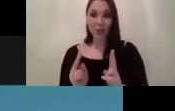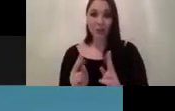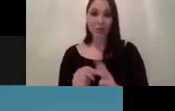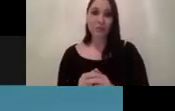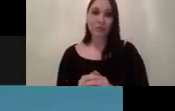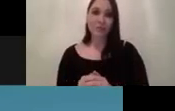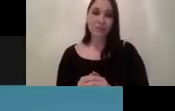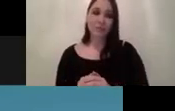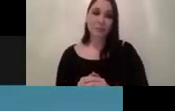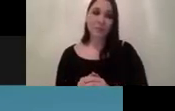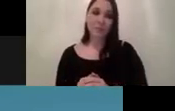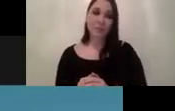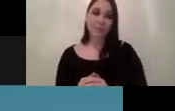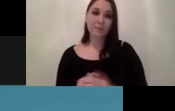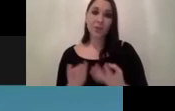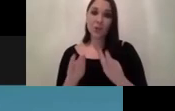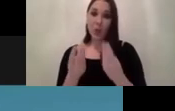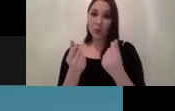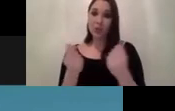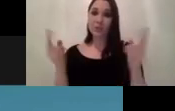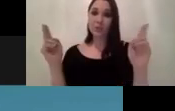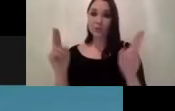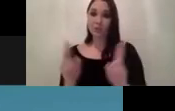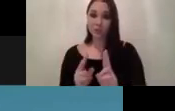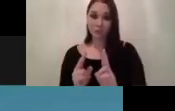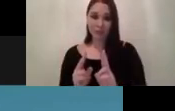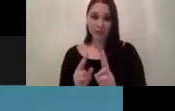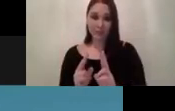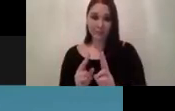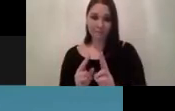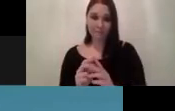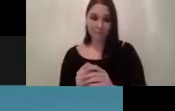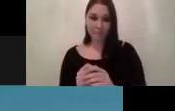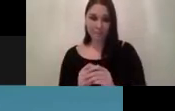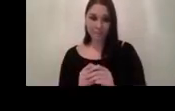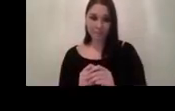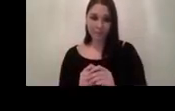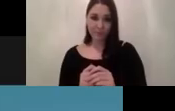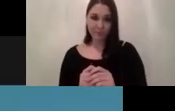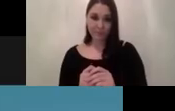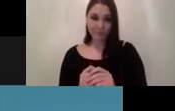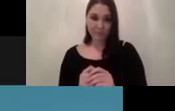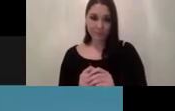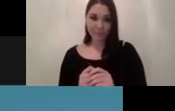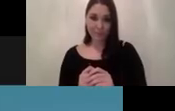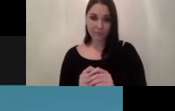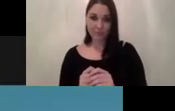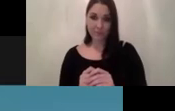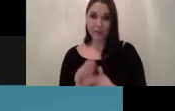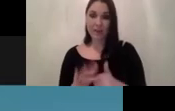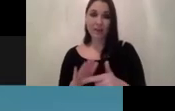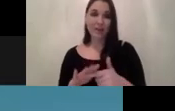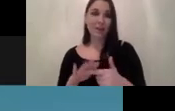problem space down the solution space down to the projects that you actually want to work in for the